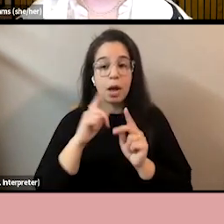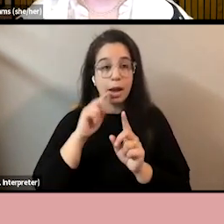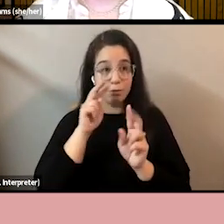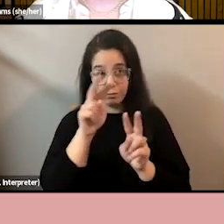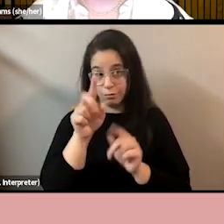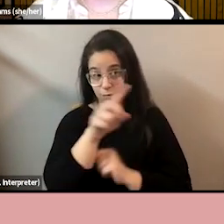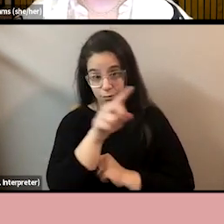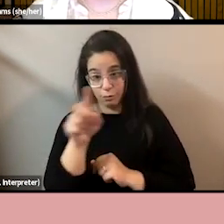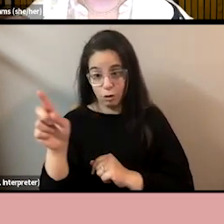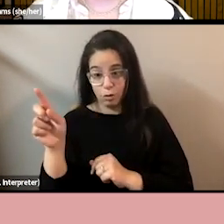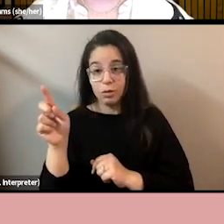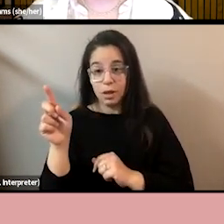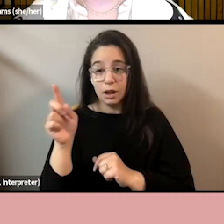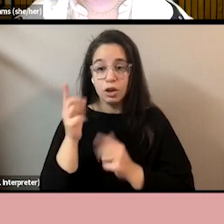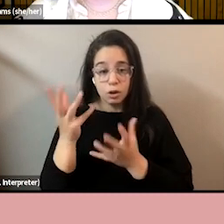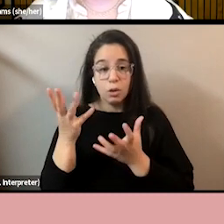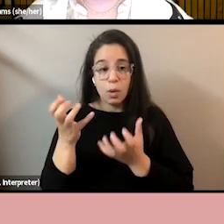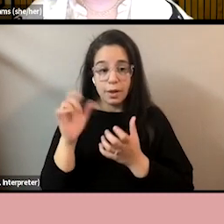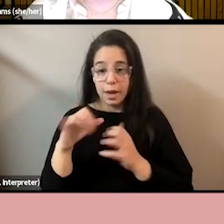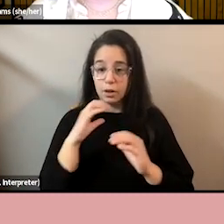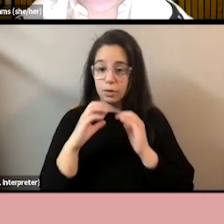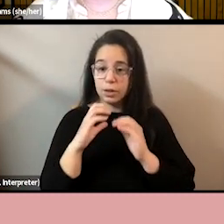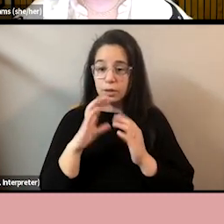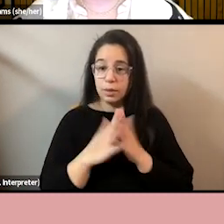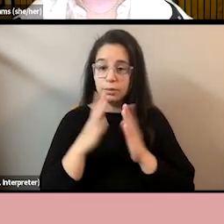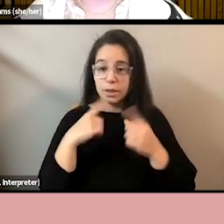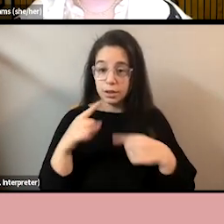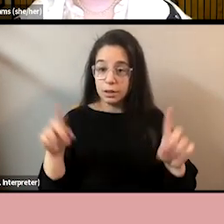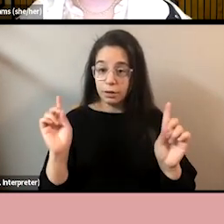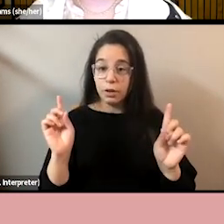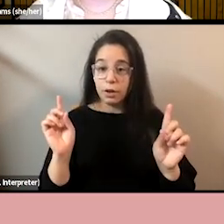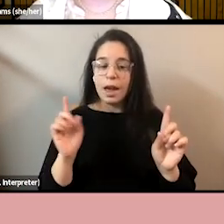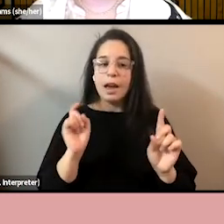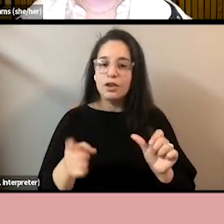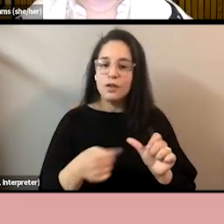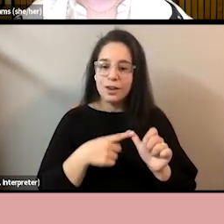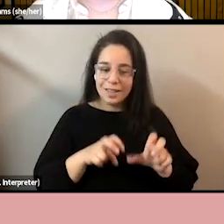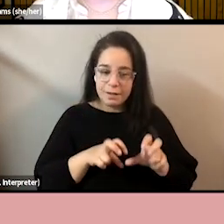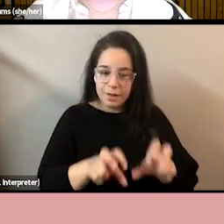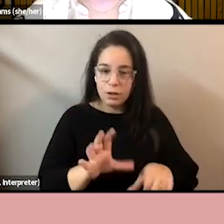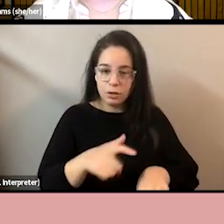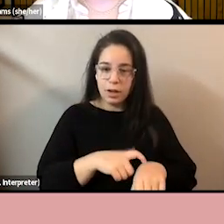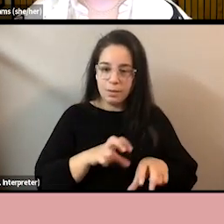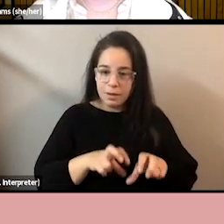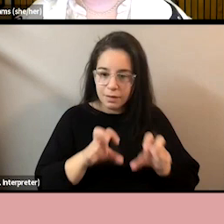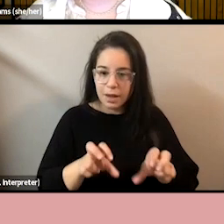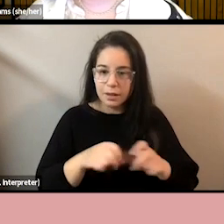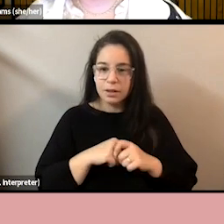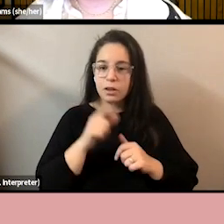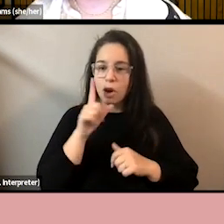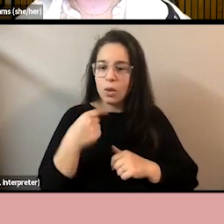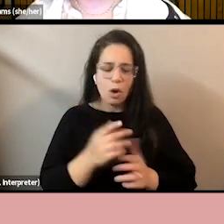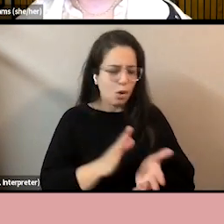at you. If you want these conversations to be successful, you have to invest in them. You have to do more than self